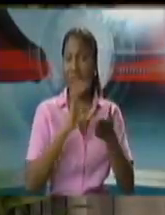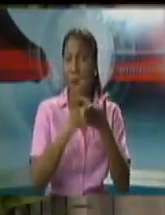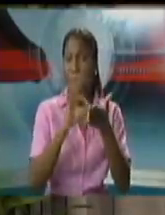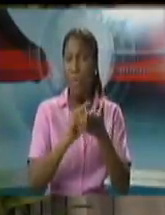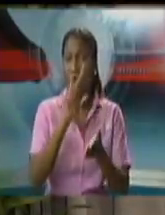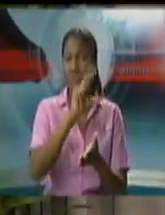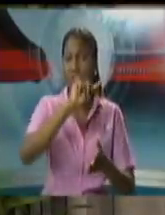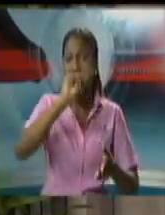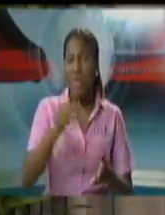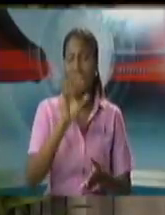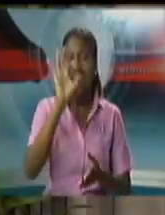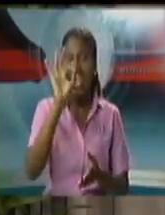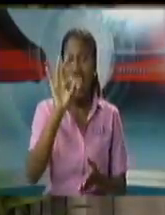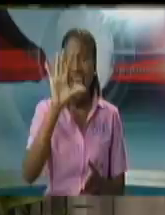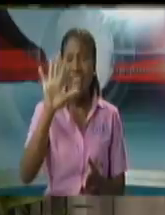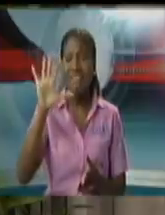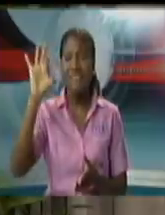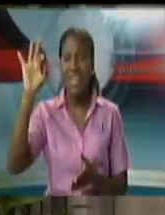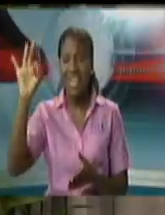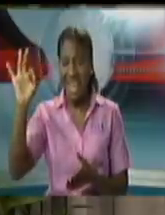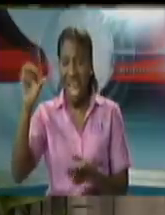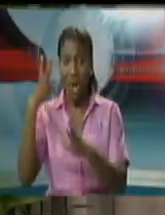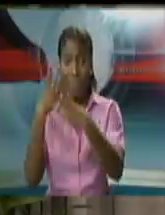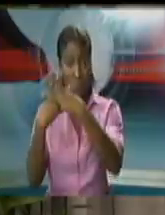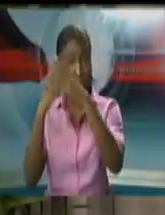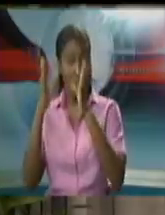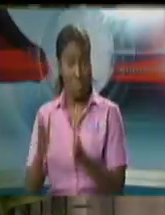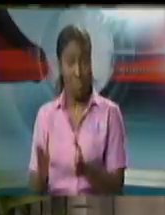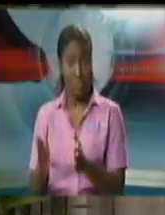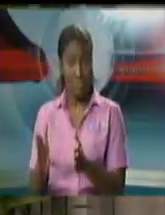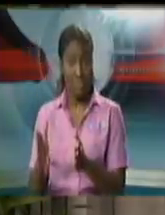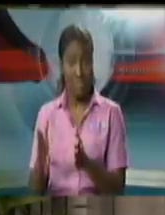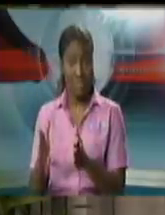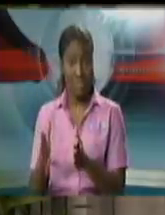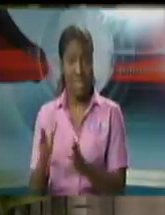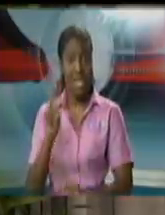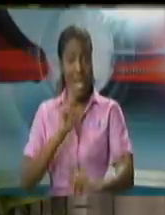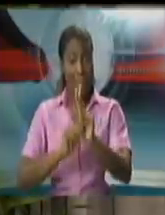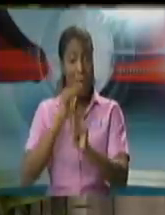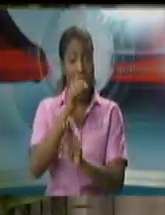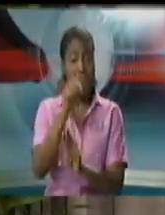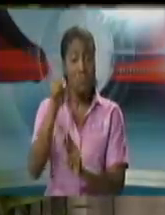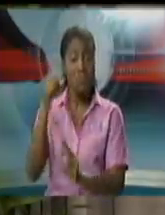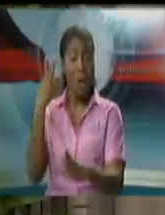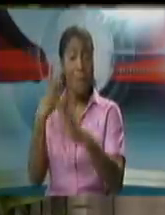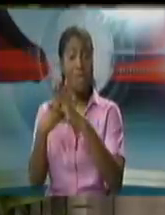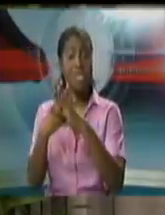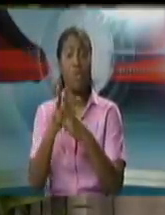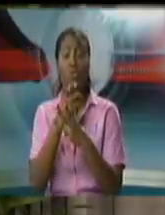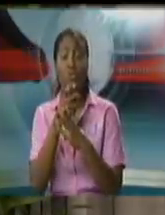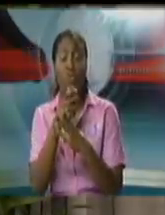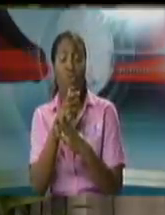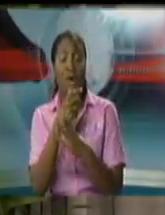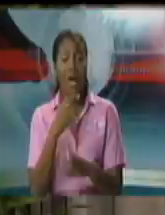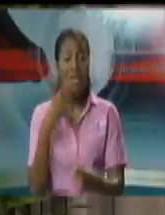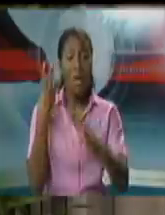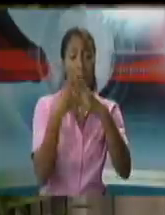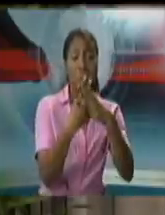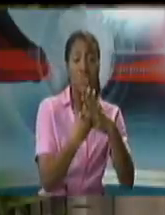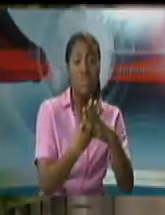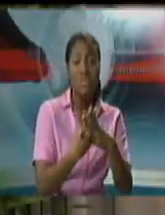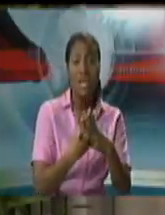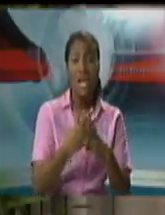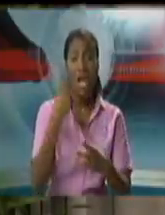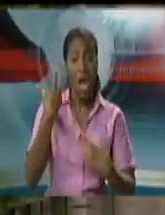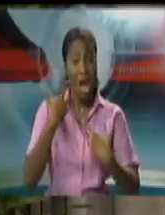,959 inmates. Those persons in prison include people who are convicted and people who